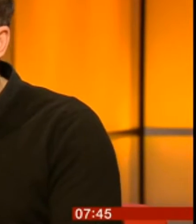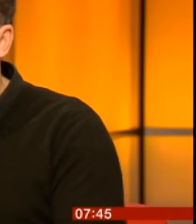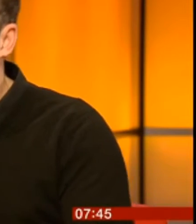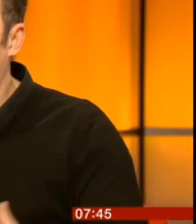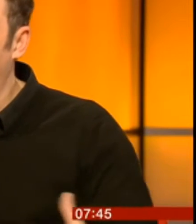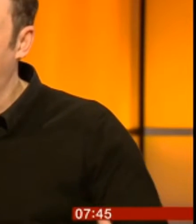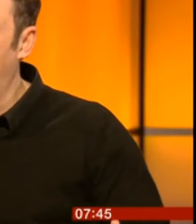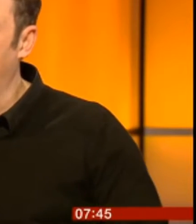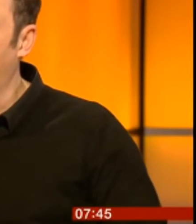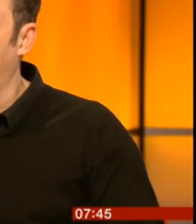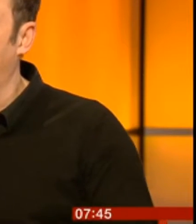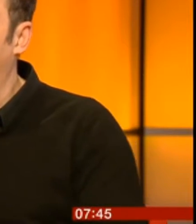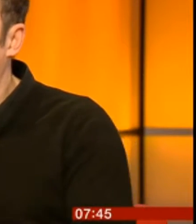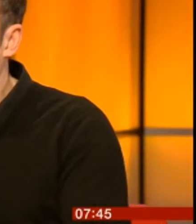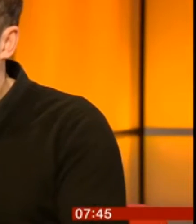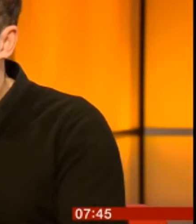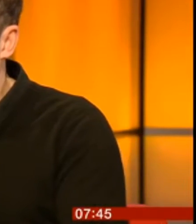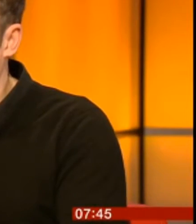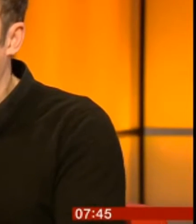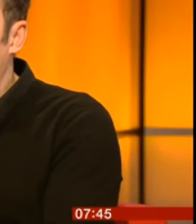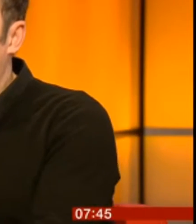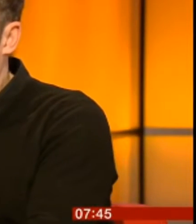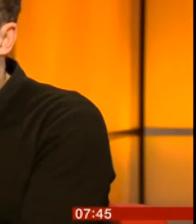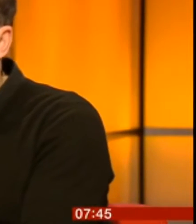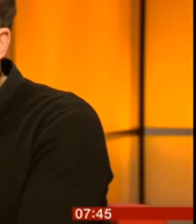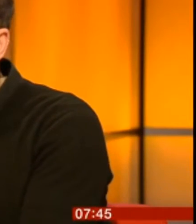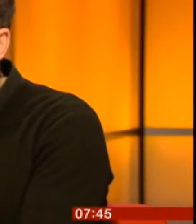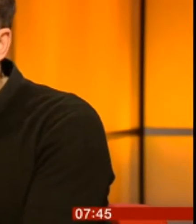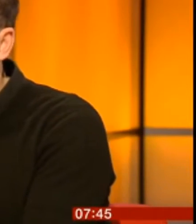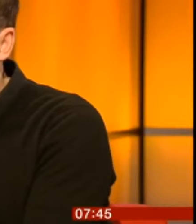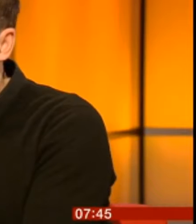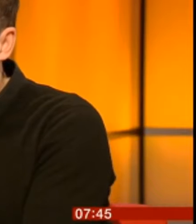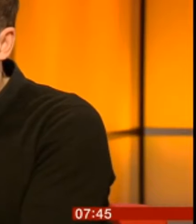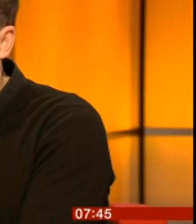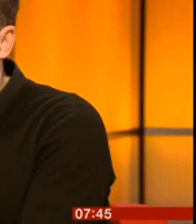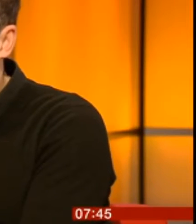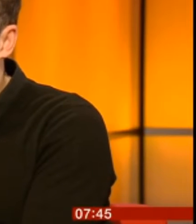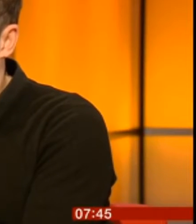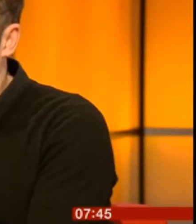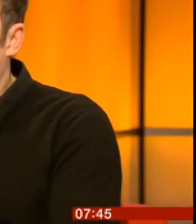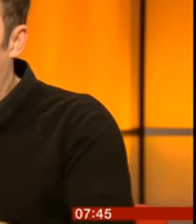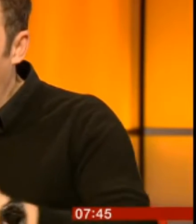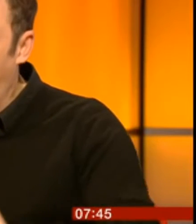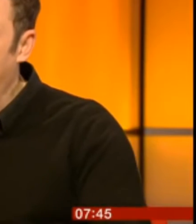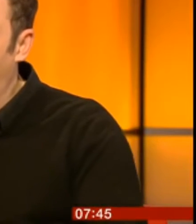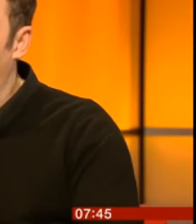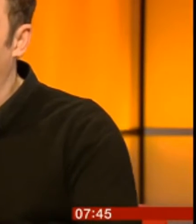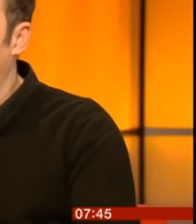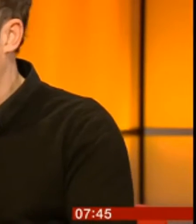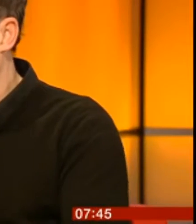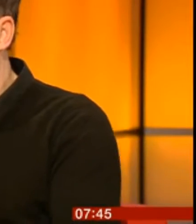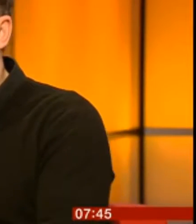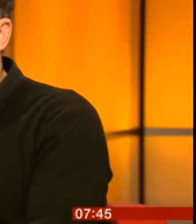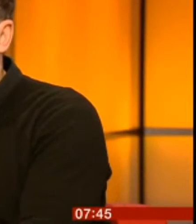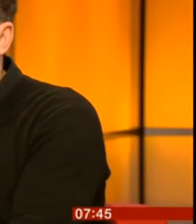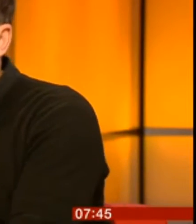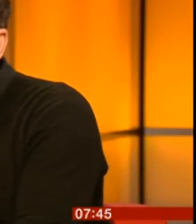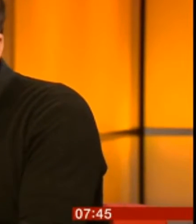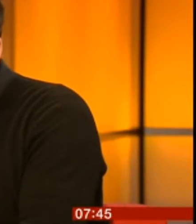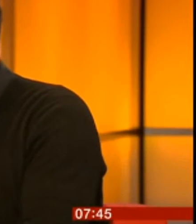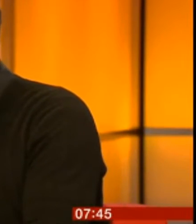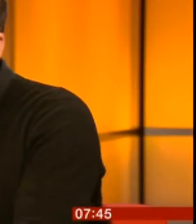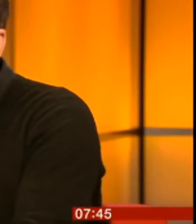is another part of this. It's unfair on staff to take the responsibility for what could be a life or death situation, and they are being the people